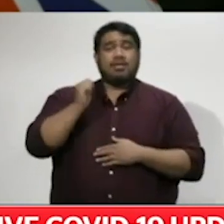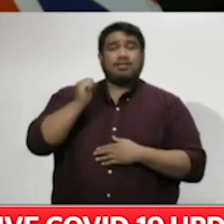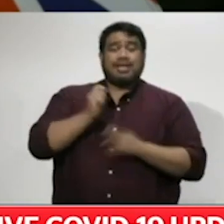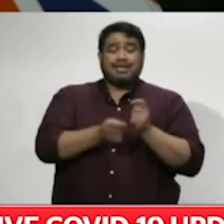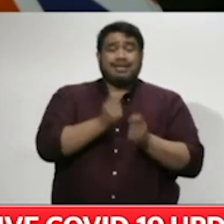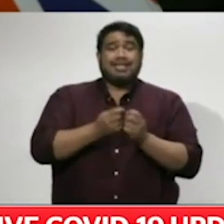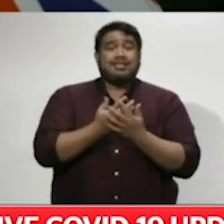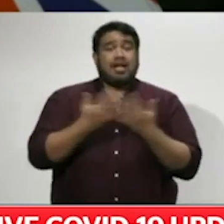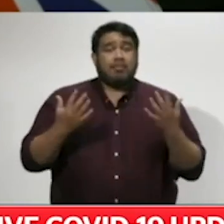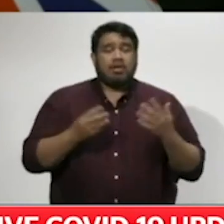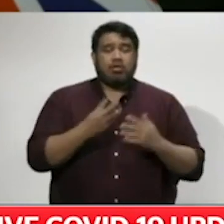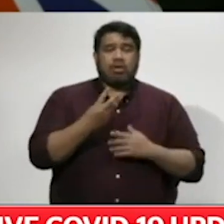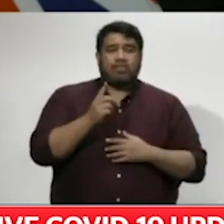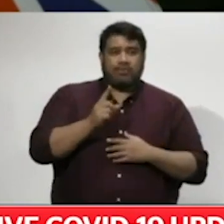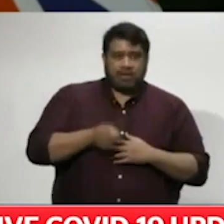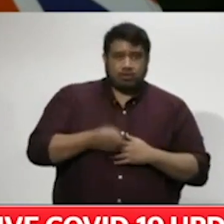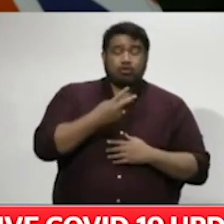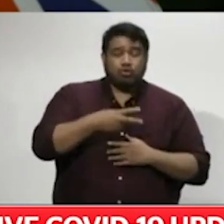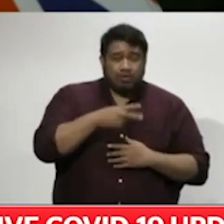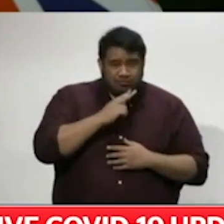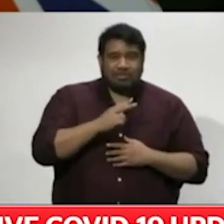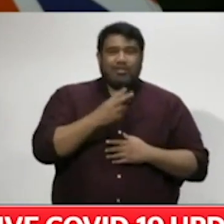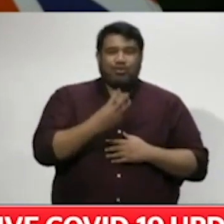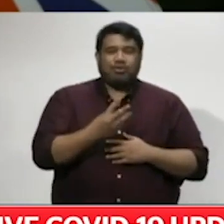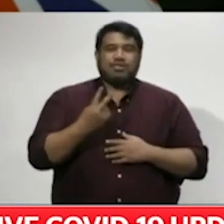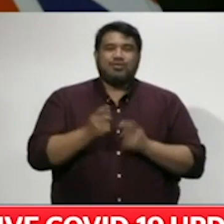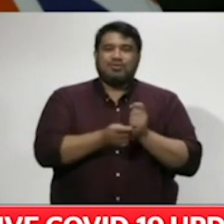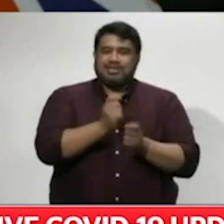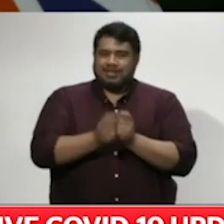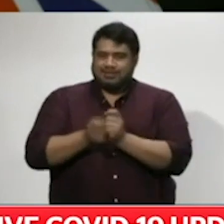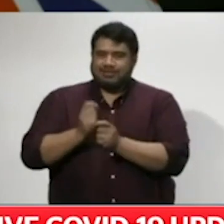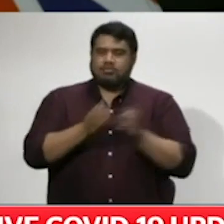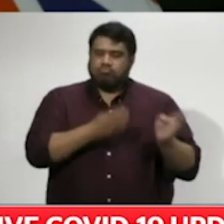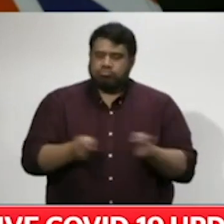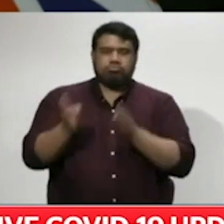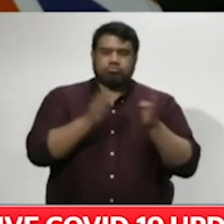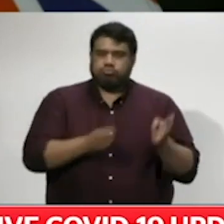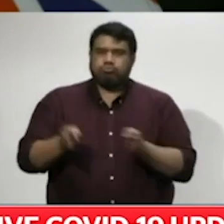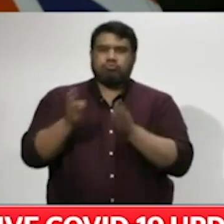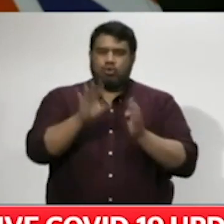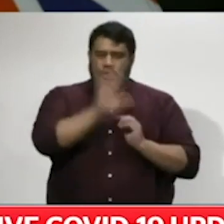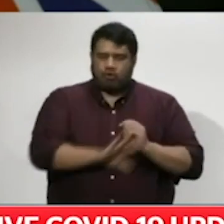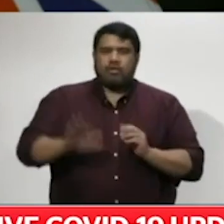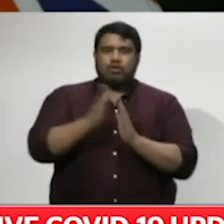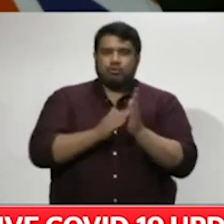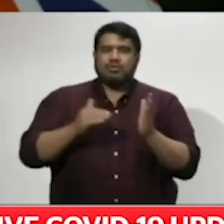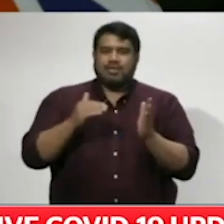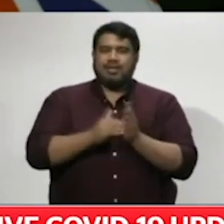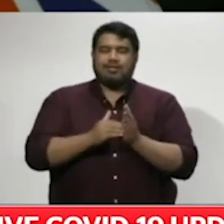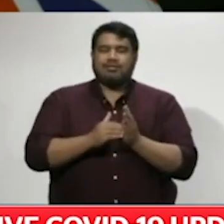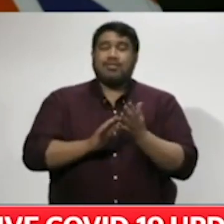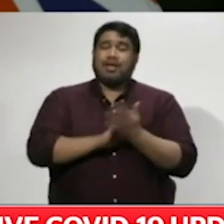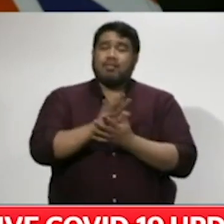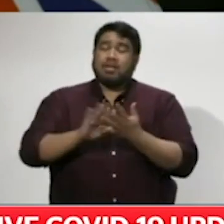,232 tests processed at our laboratories around the country and the combined